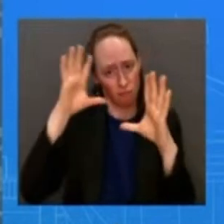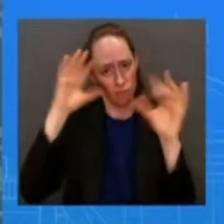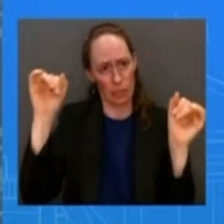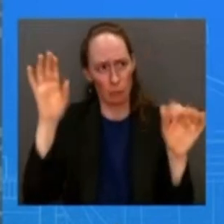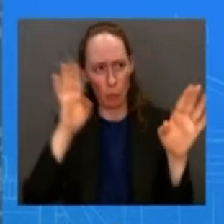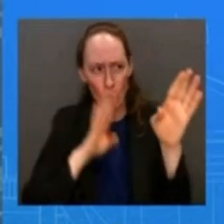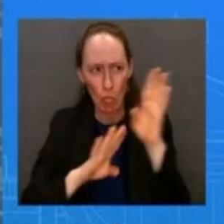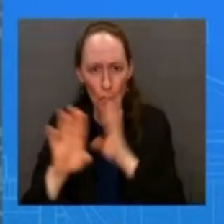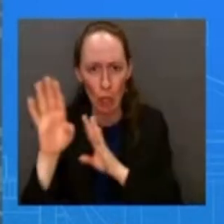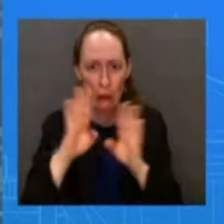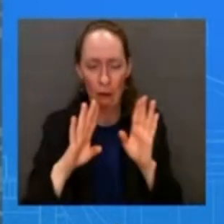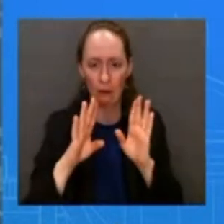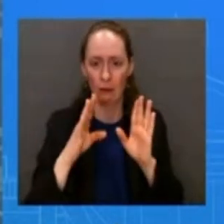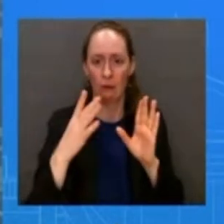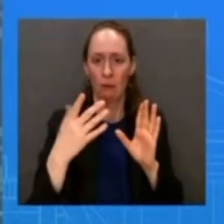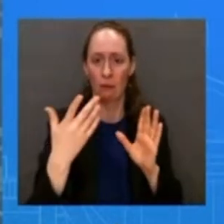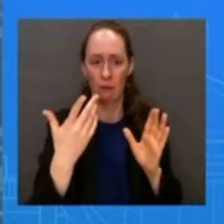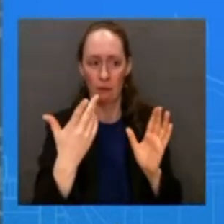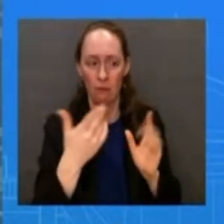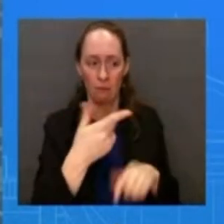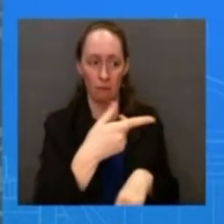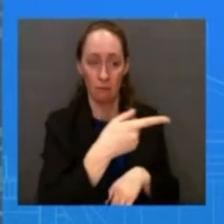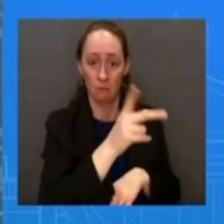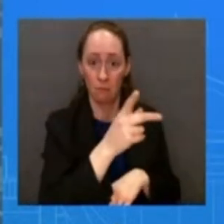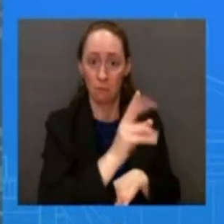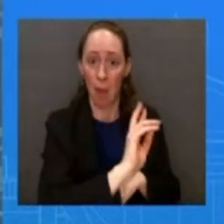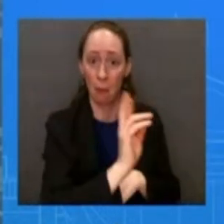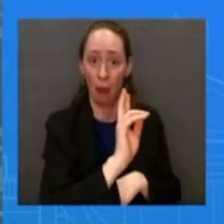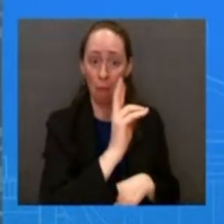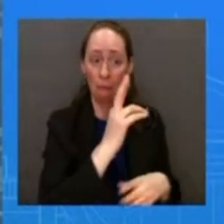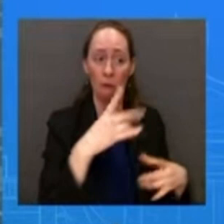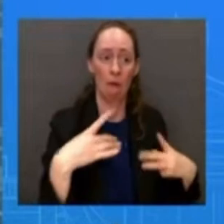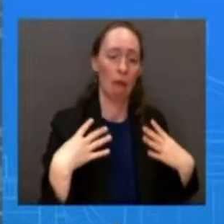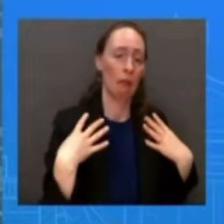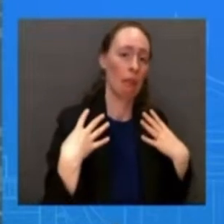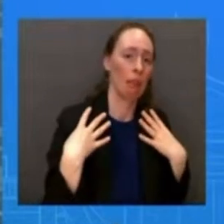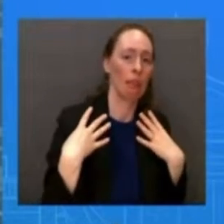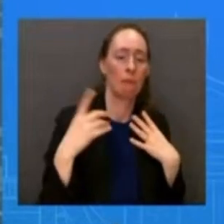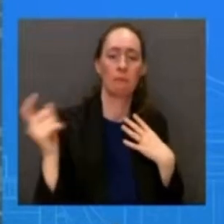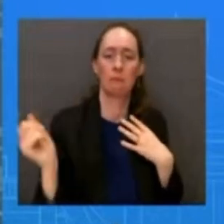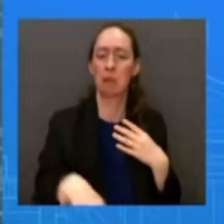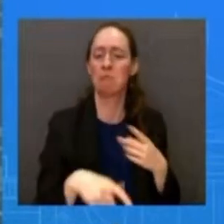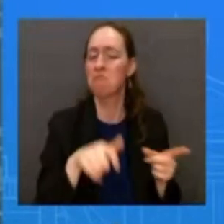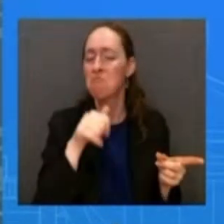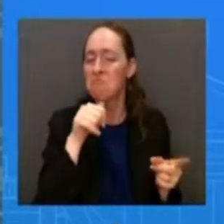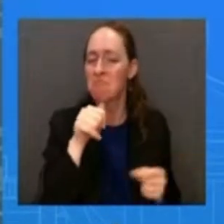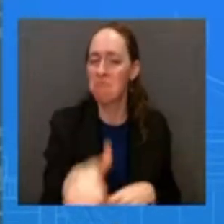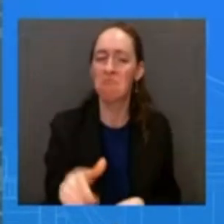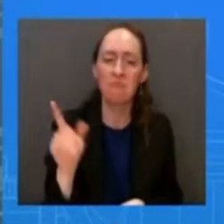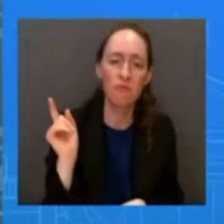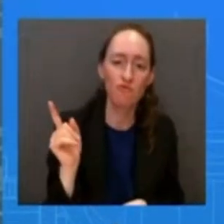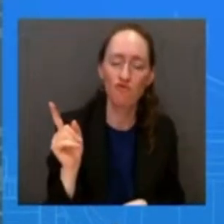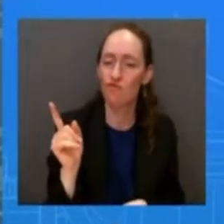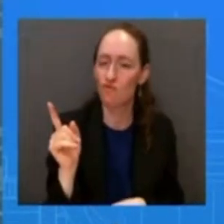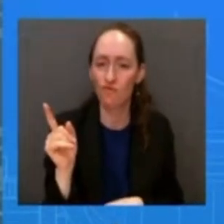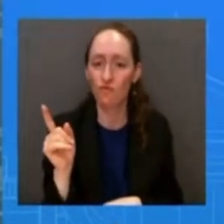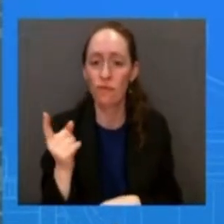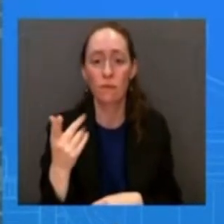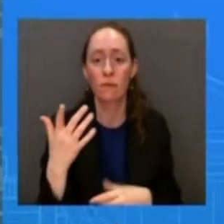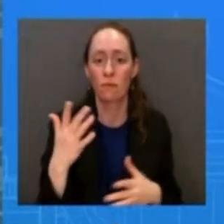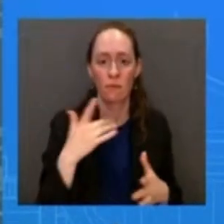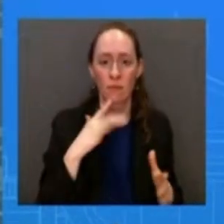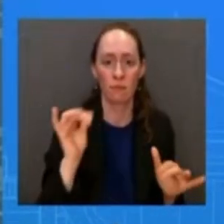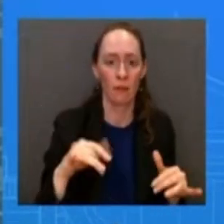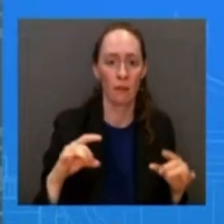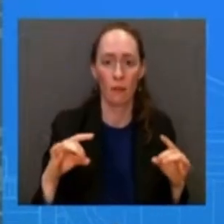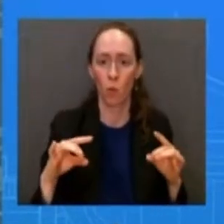in making an issue out of the things that they feel benefits them politically not the american people not what